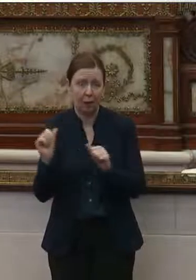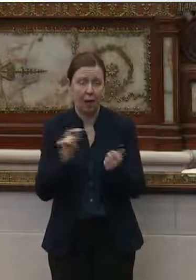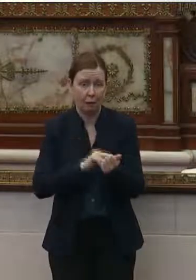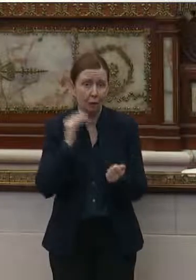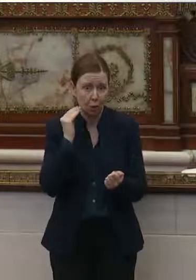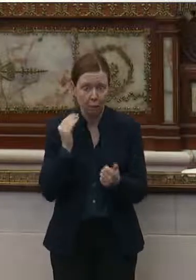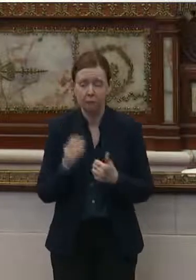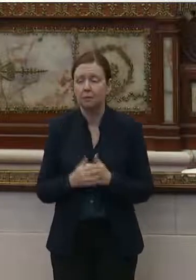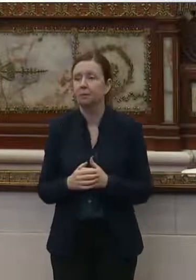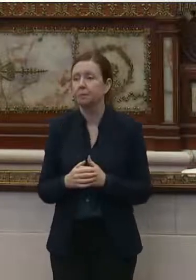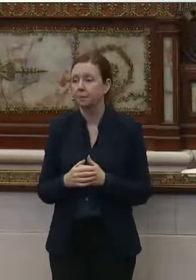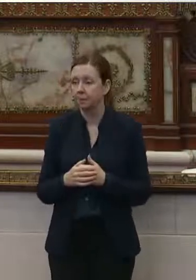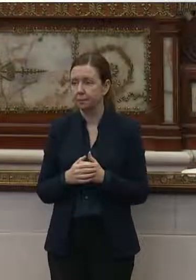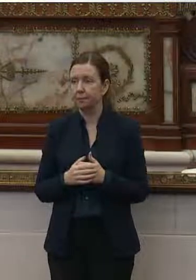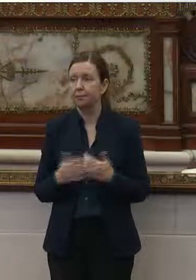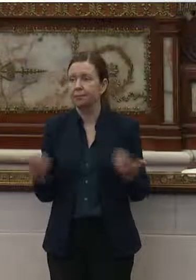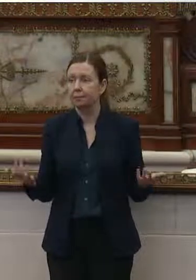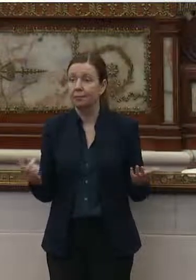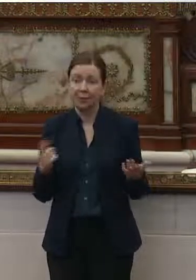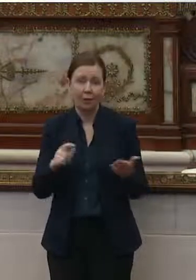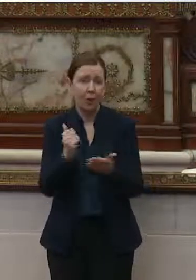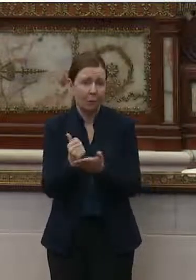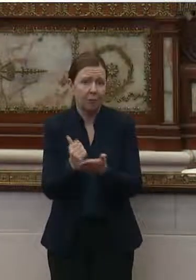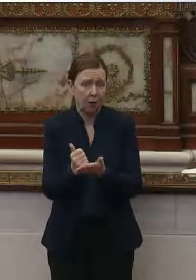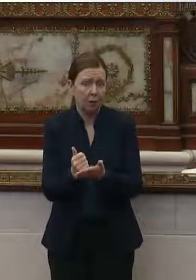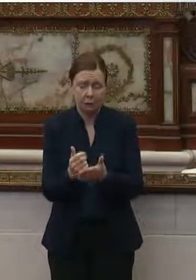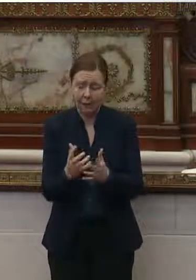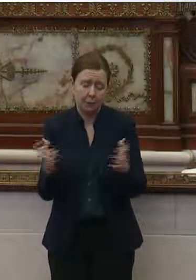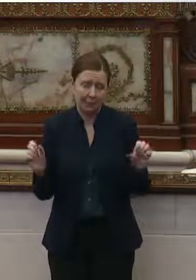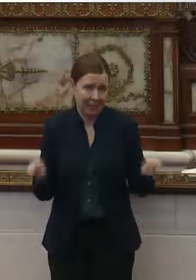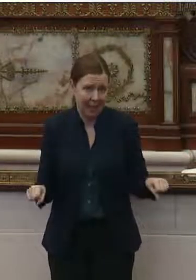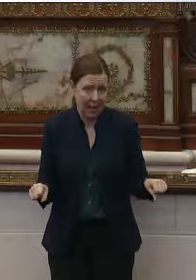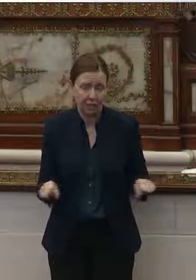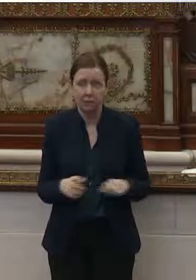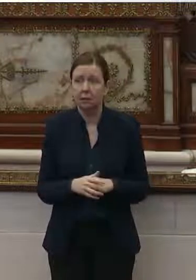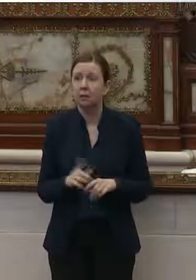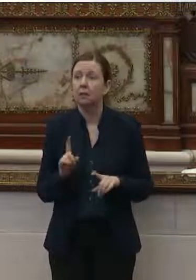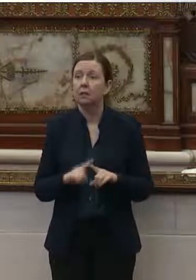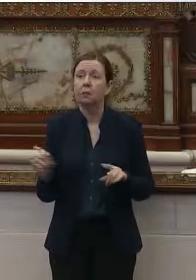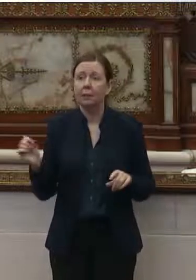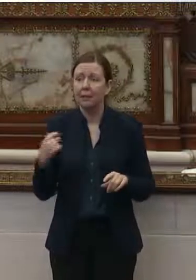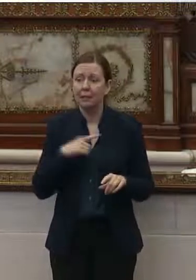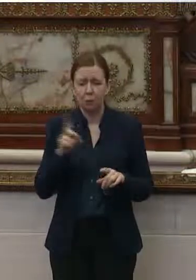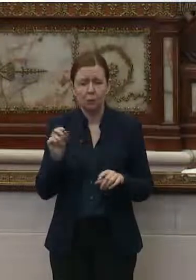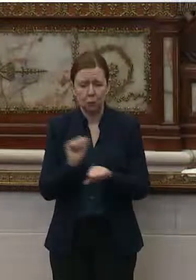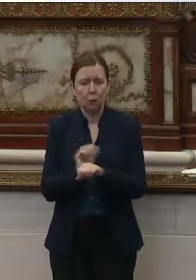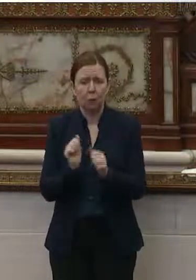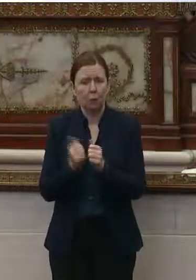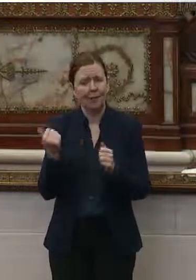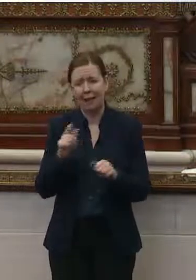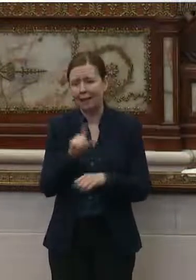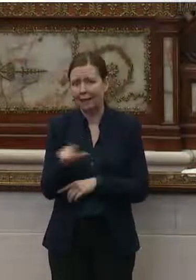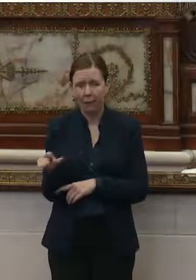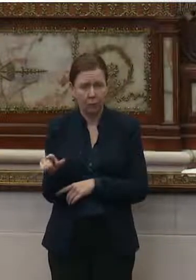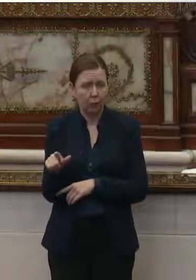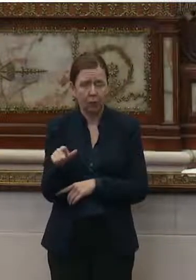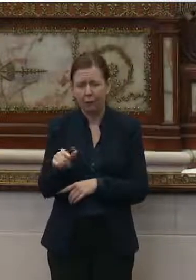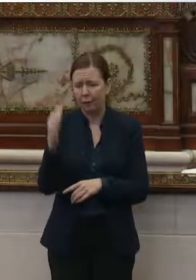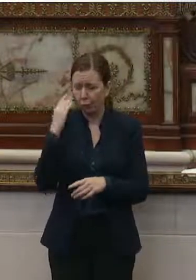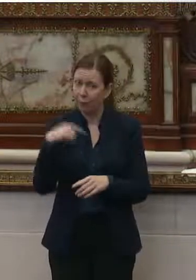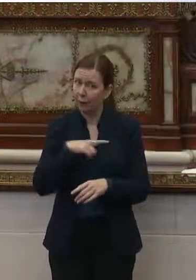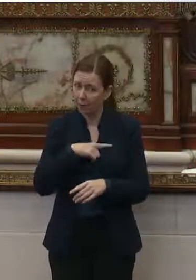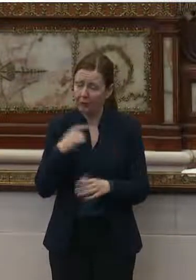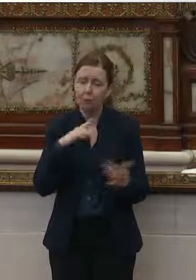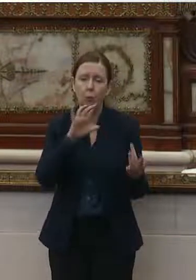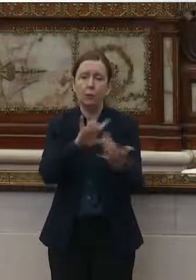And they're, you know, helpful as far as they can be. But yes, we do work with any landlord and they're aware of us and